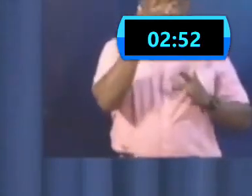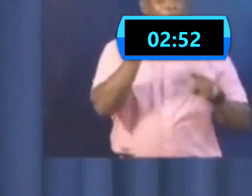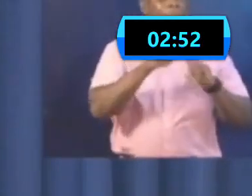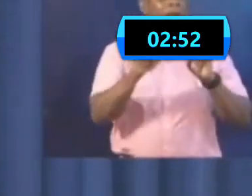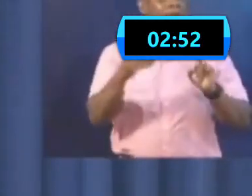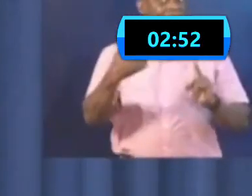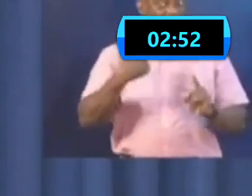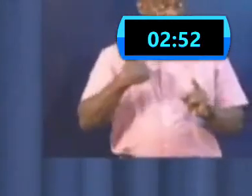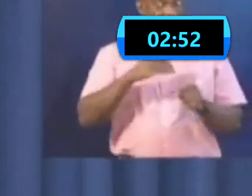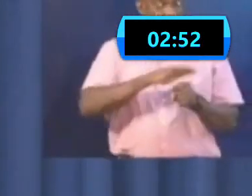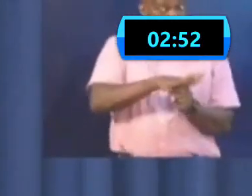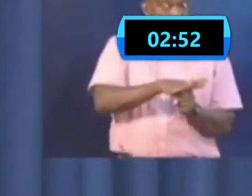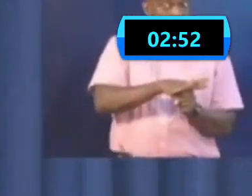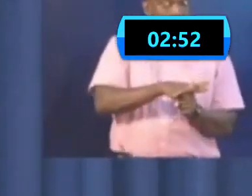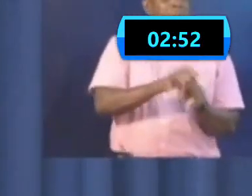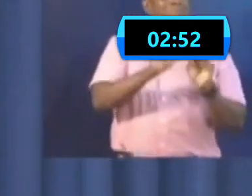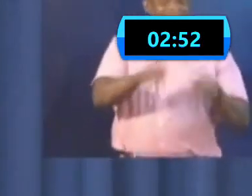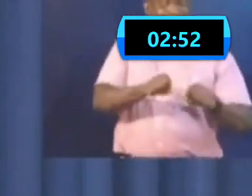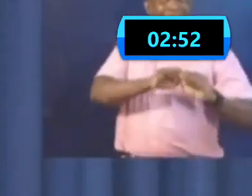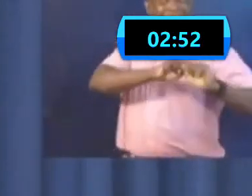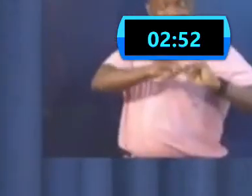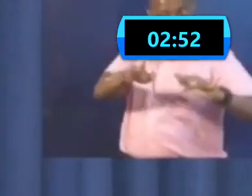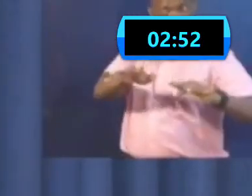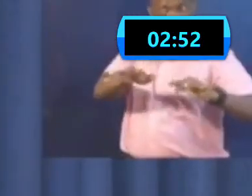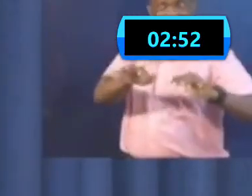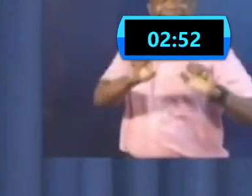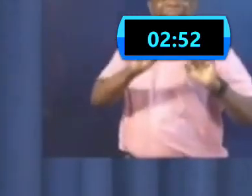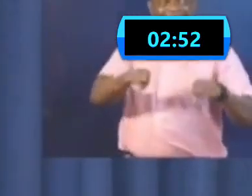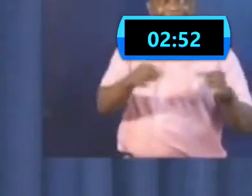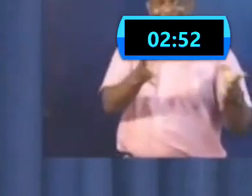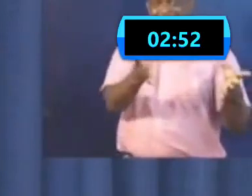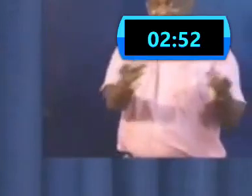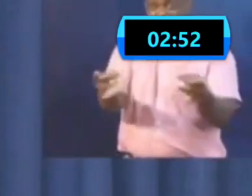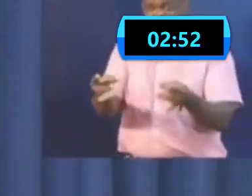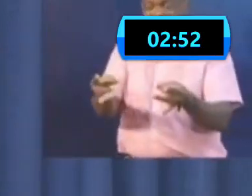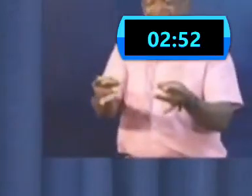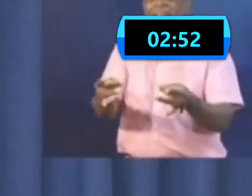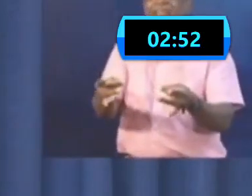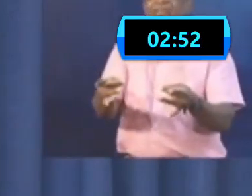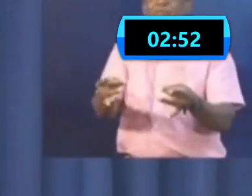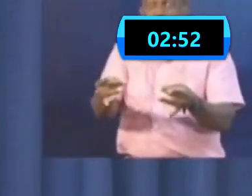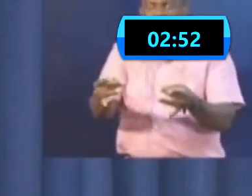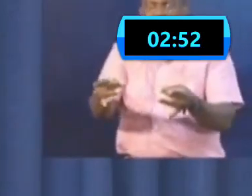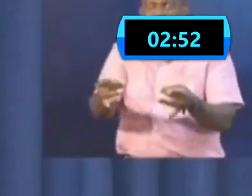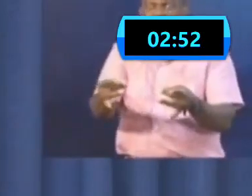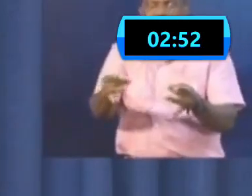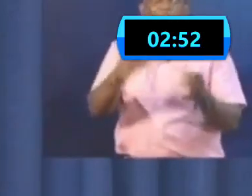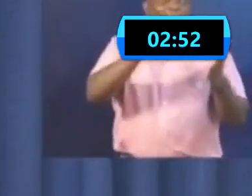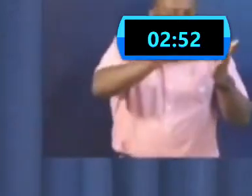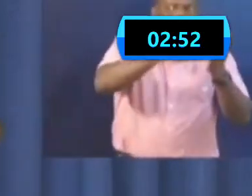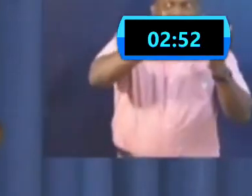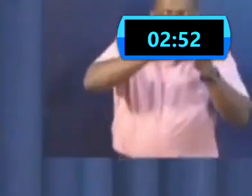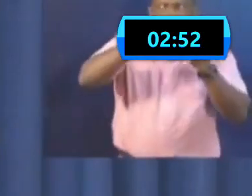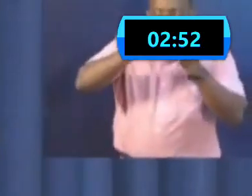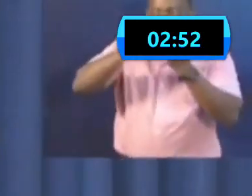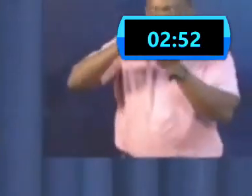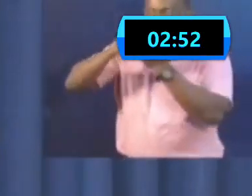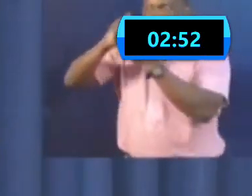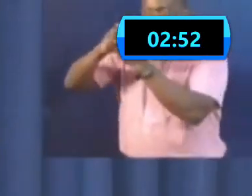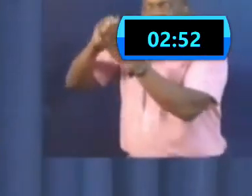could transmit it. All of these were things we learned along the way. We did not learn this at the beginning.